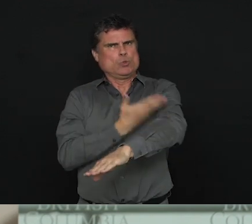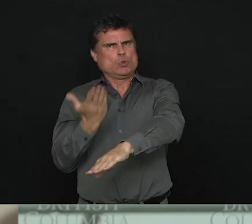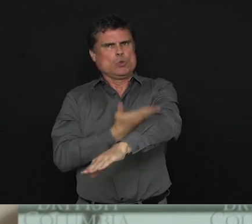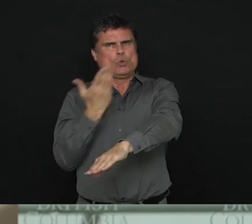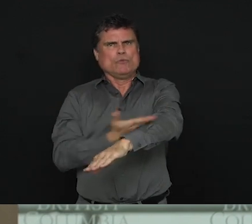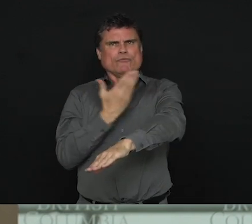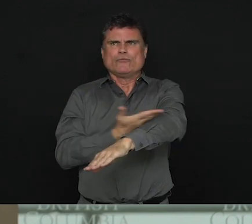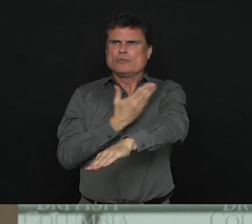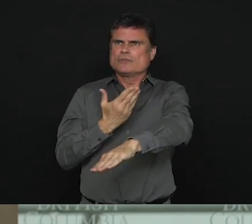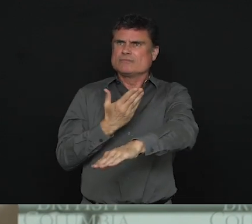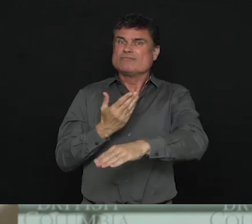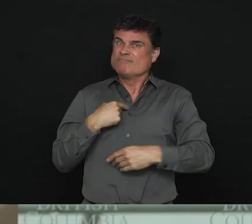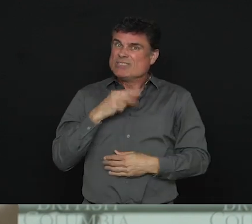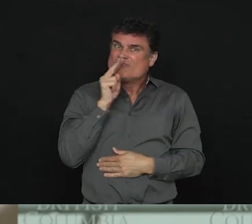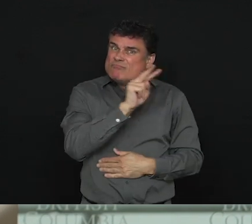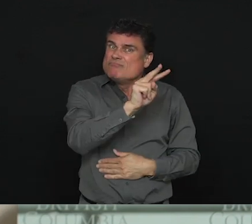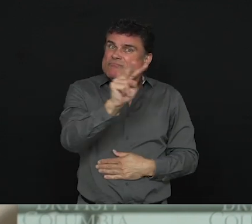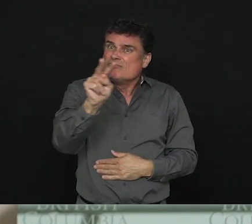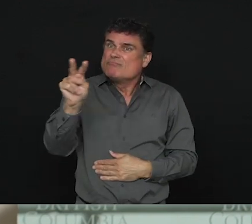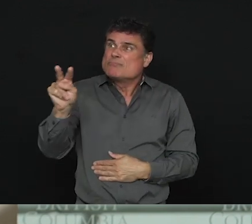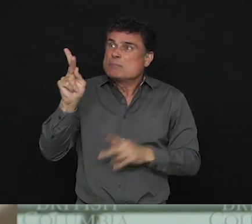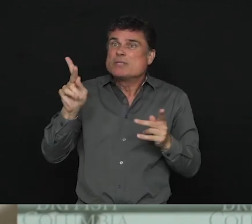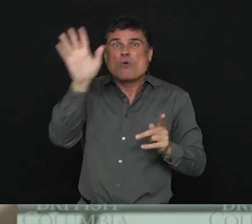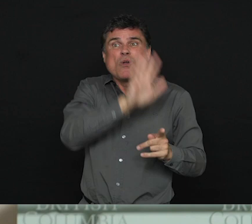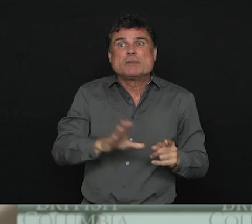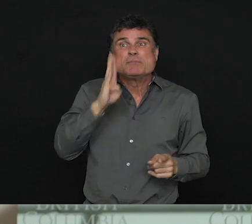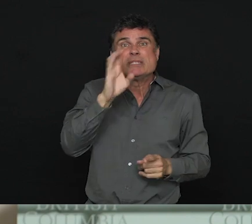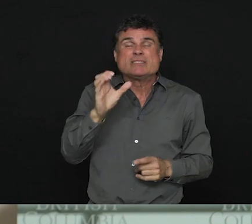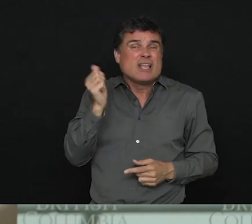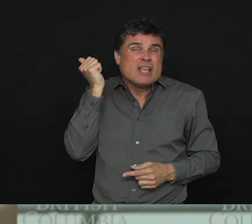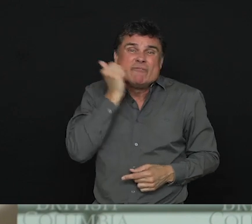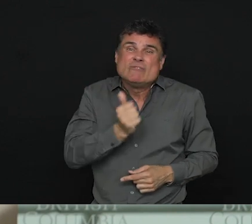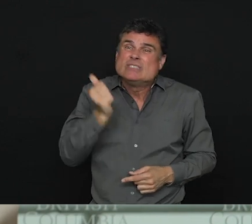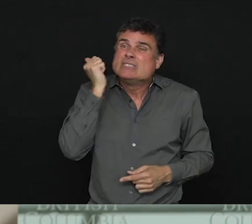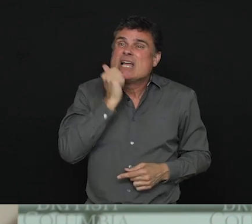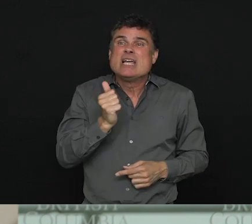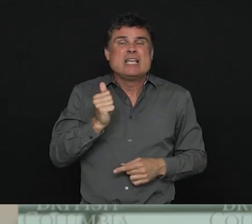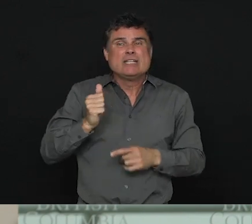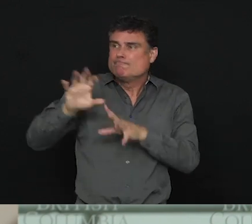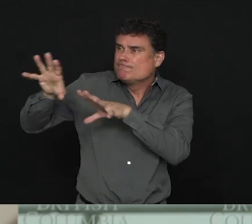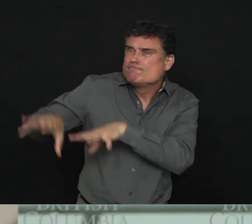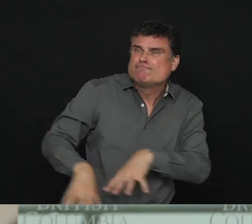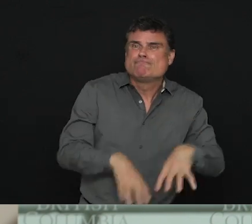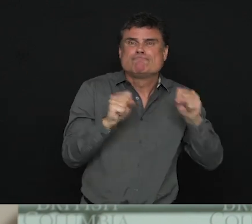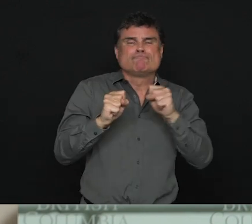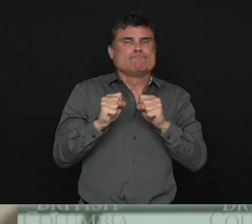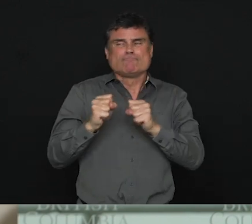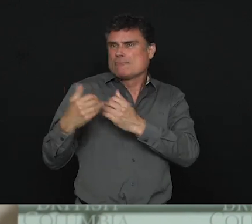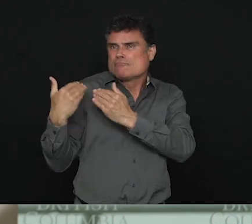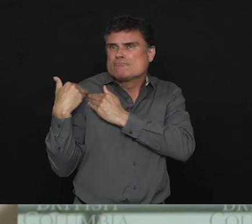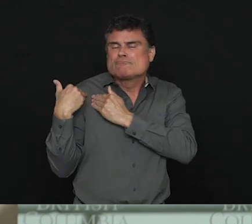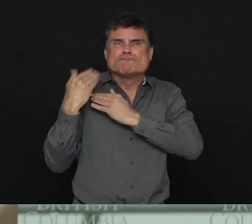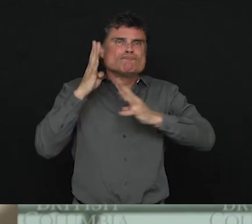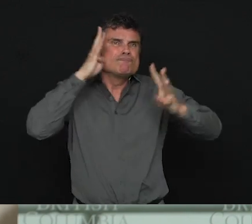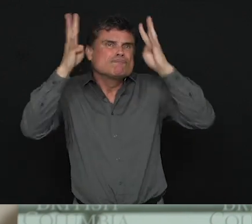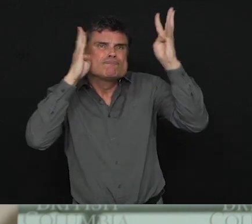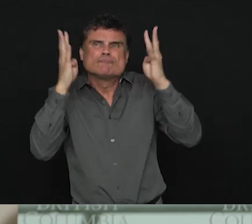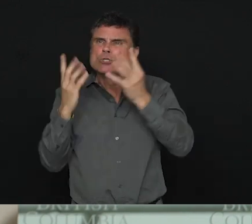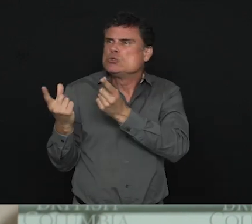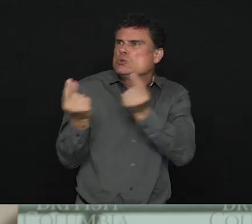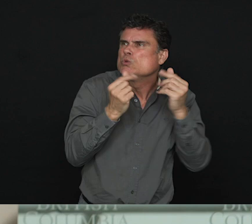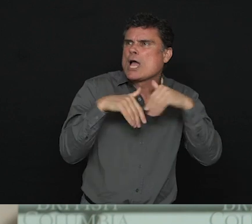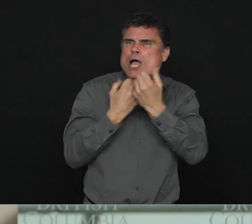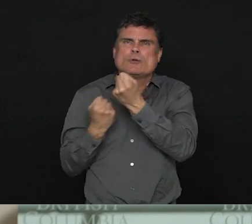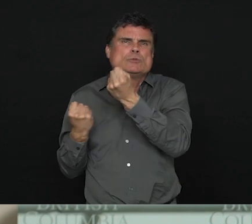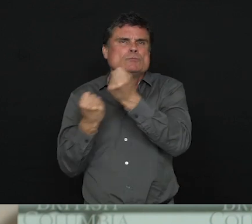day and that is what this government strives to do. We are committed to giving people better access to high-speed internet.